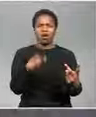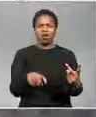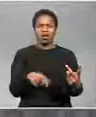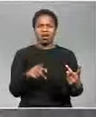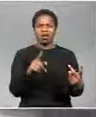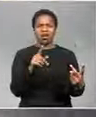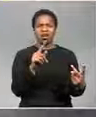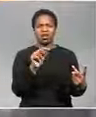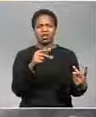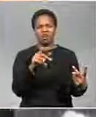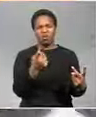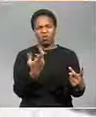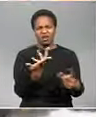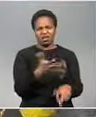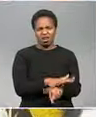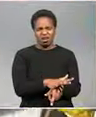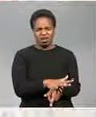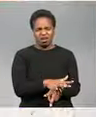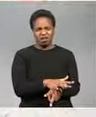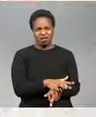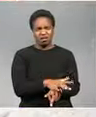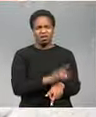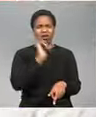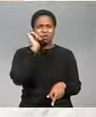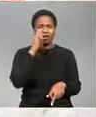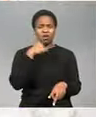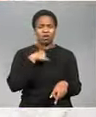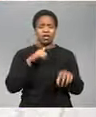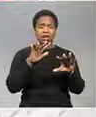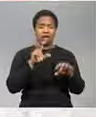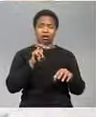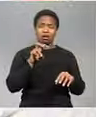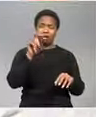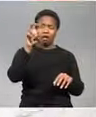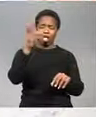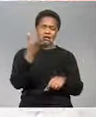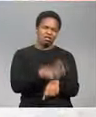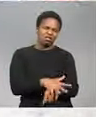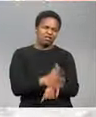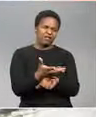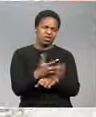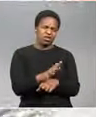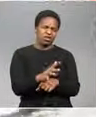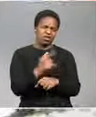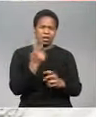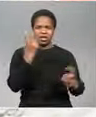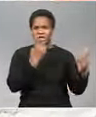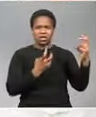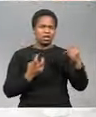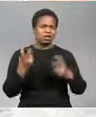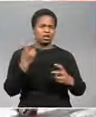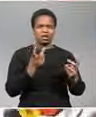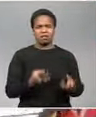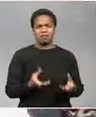Taka passed away reports suggest he died in his tent after reaching the summit rescue teams searched for lawless